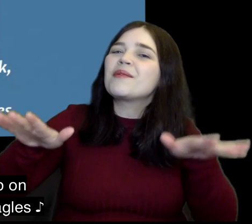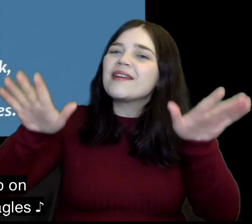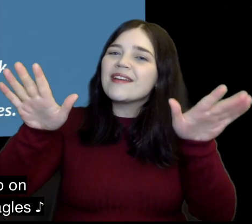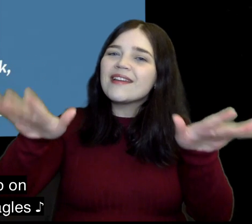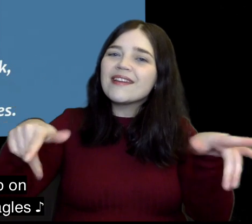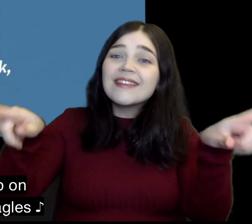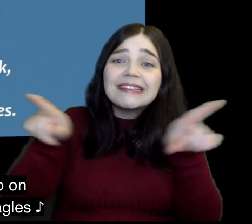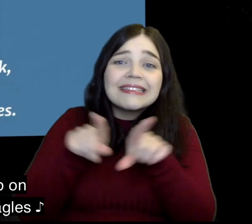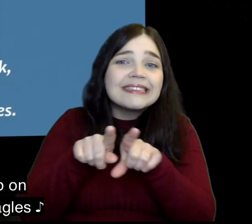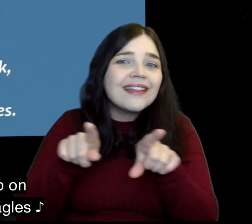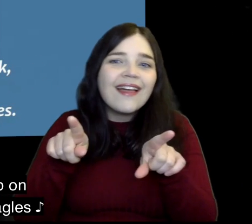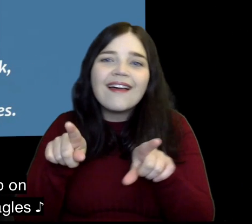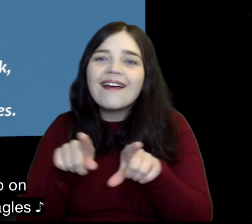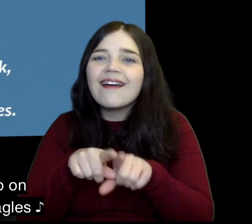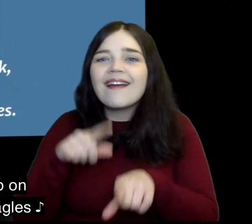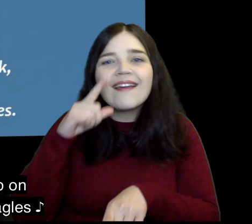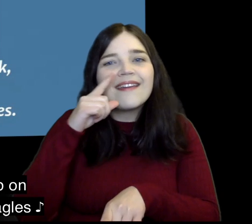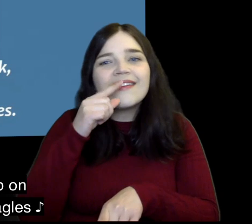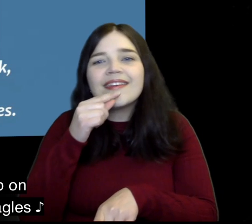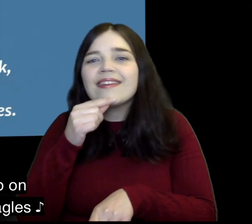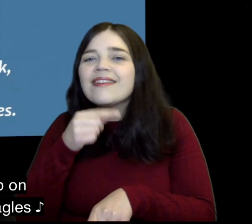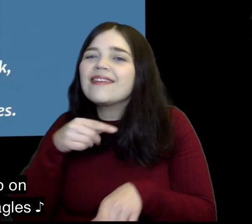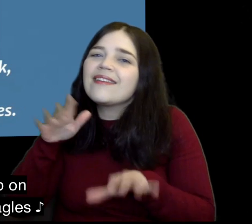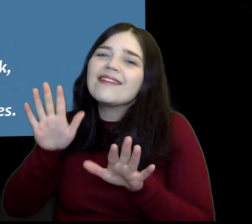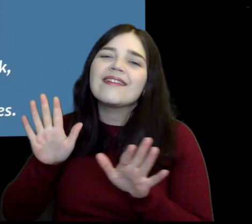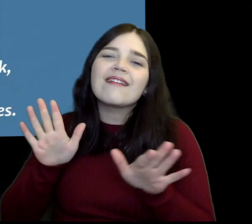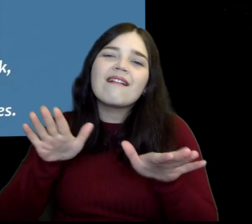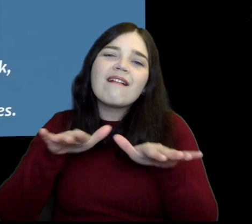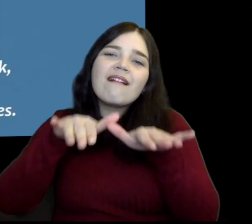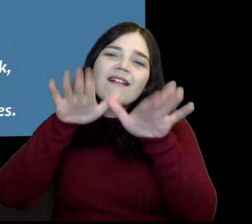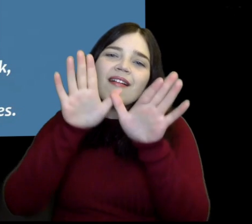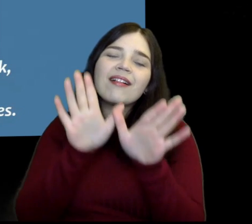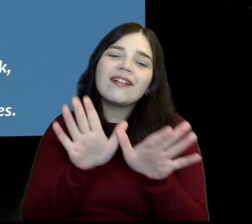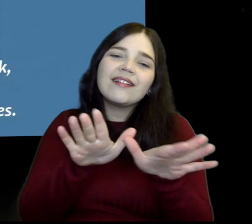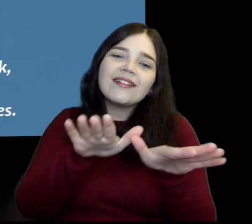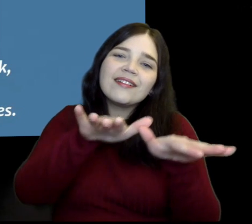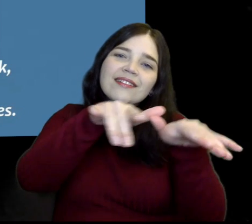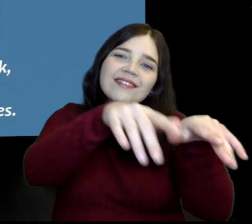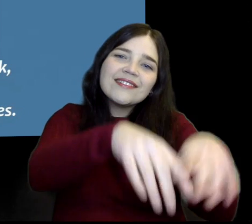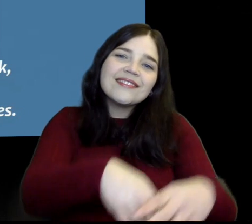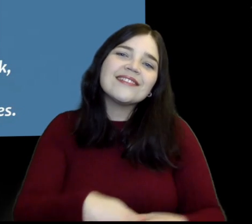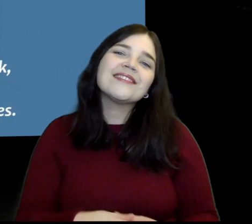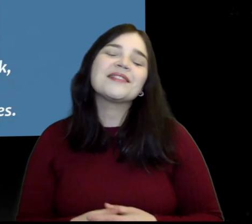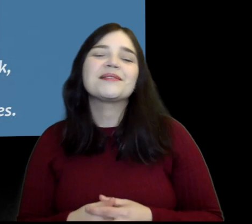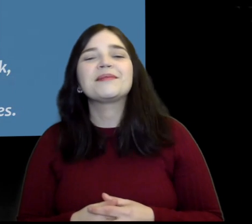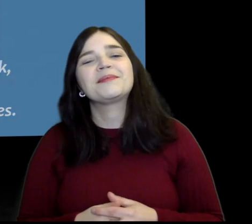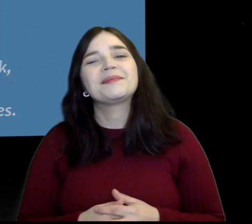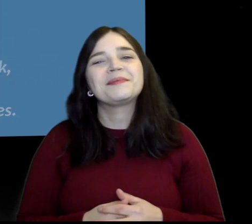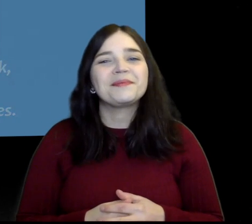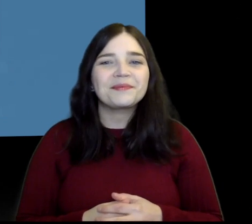us up always Like we go